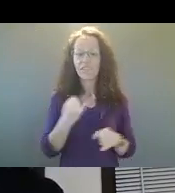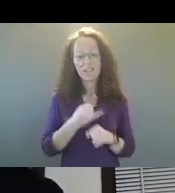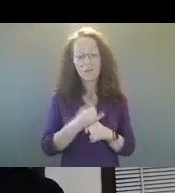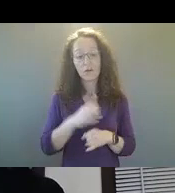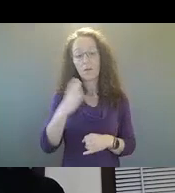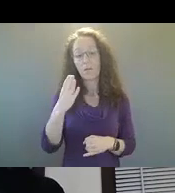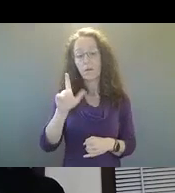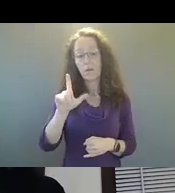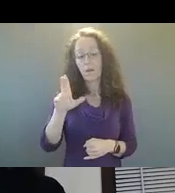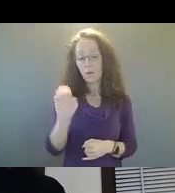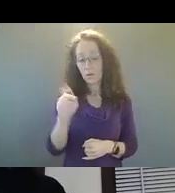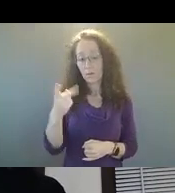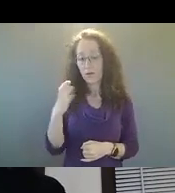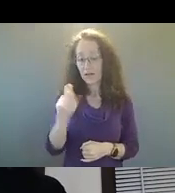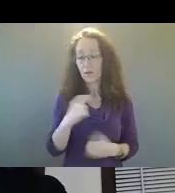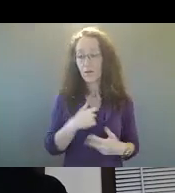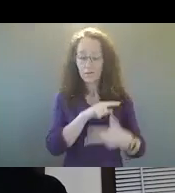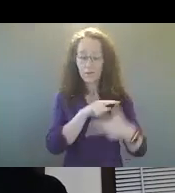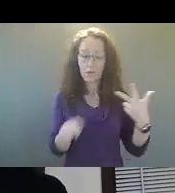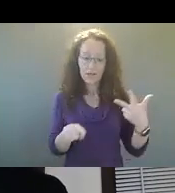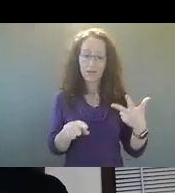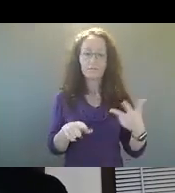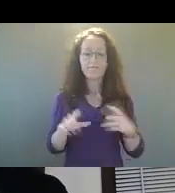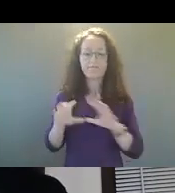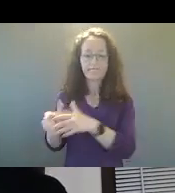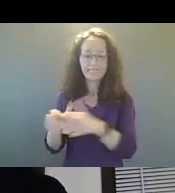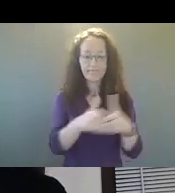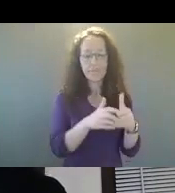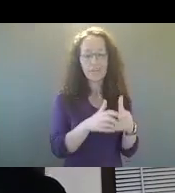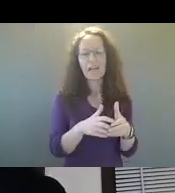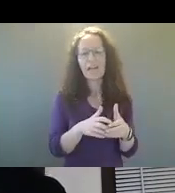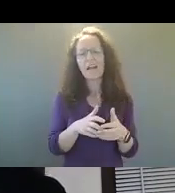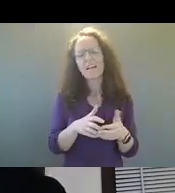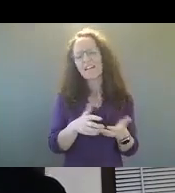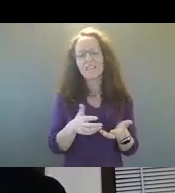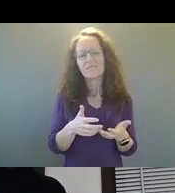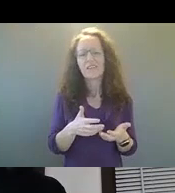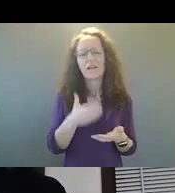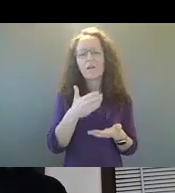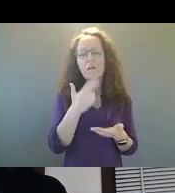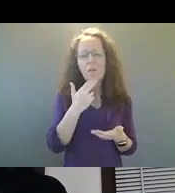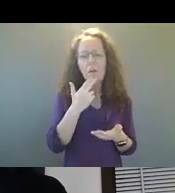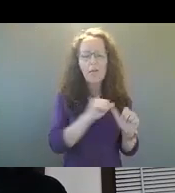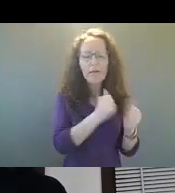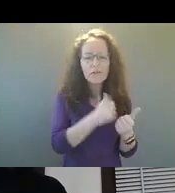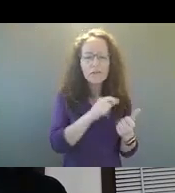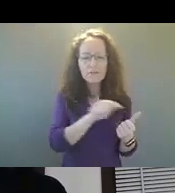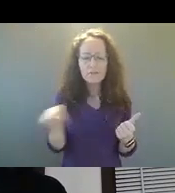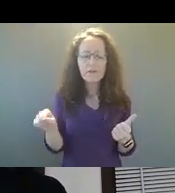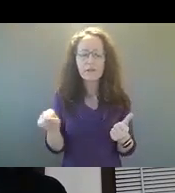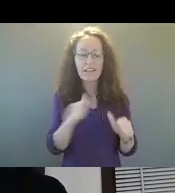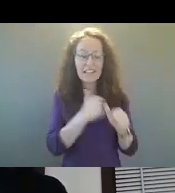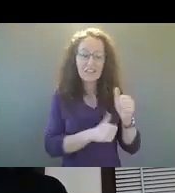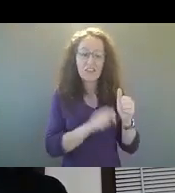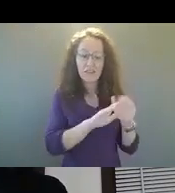cohorts right now, small grassroots agencies. Um, in each of those cohorts, there are eight agencies who have a budget of less than $100,000.